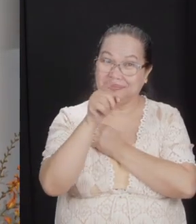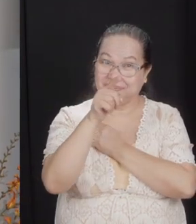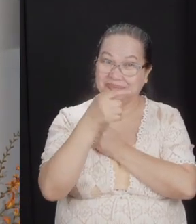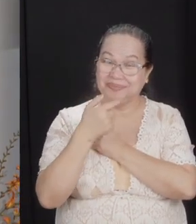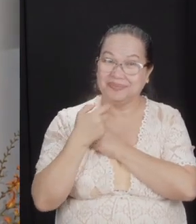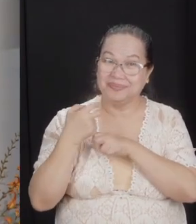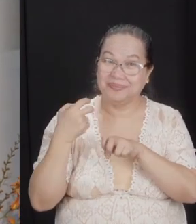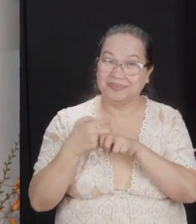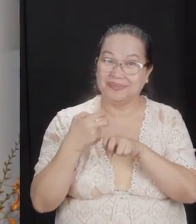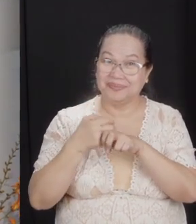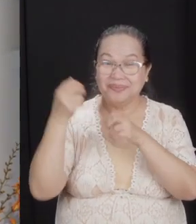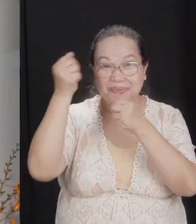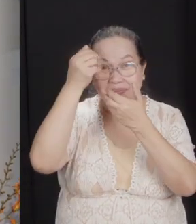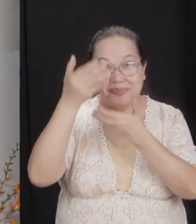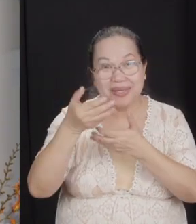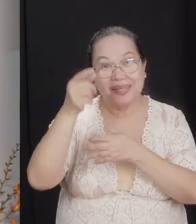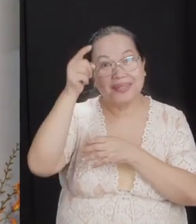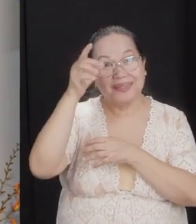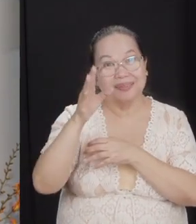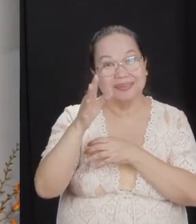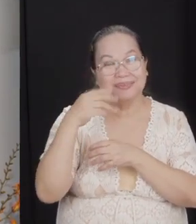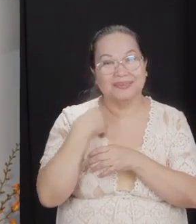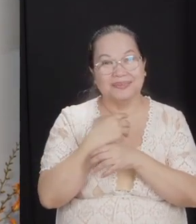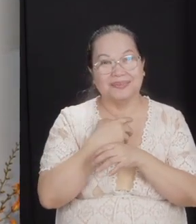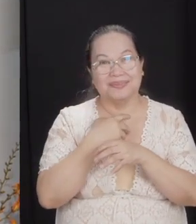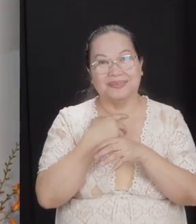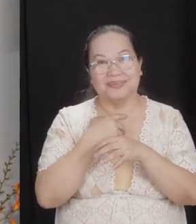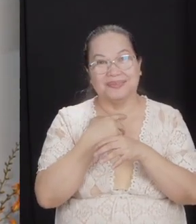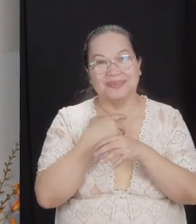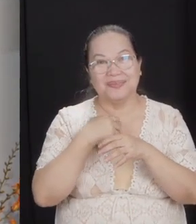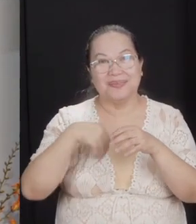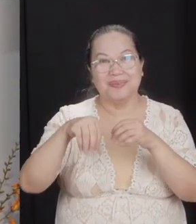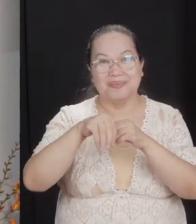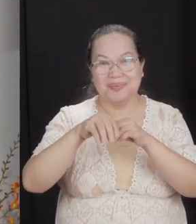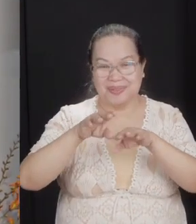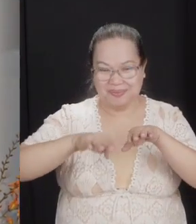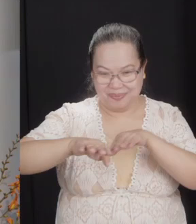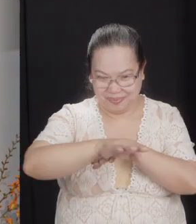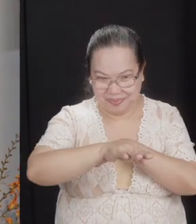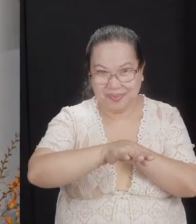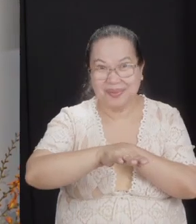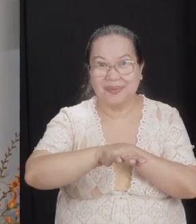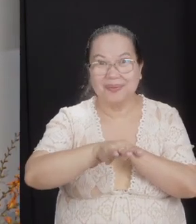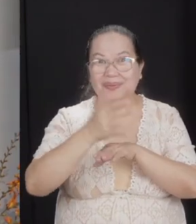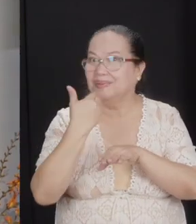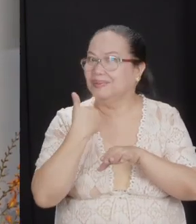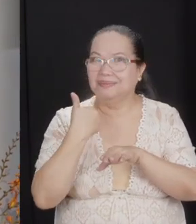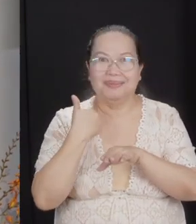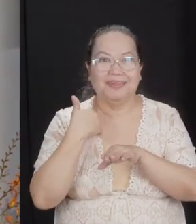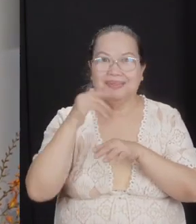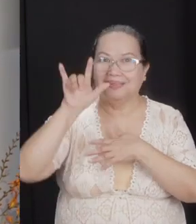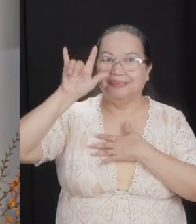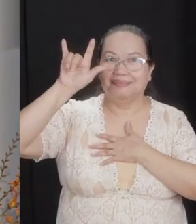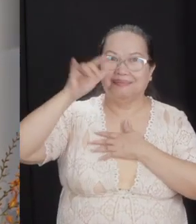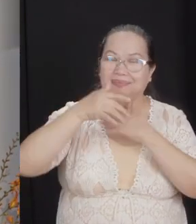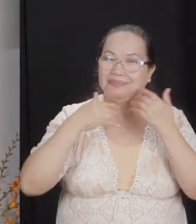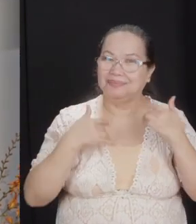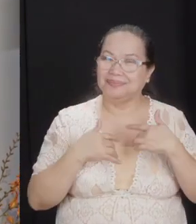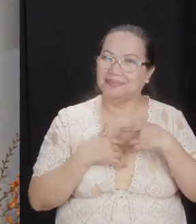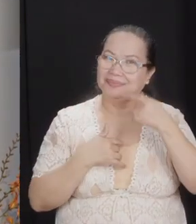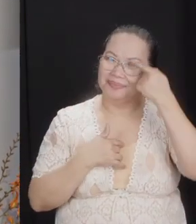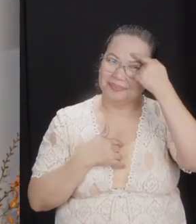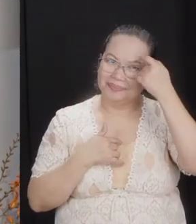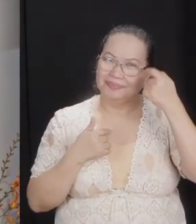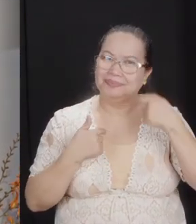obeying God? We put the cart before the horse. We have not yet loved God with all our hearts because we've not